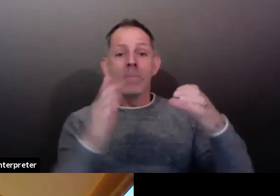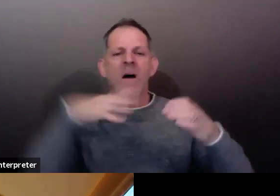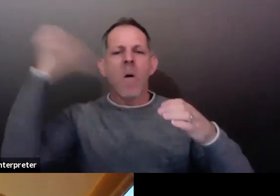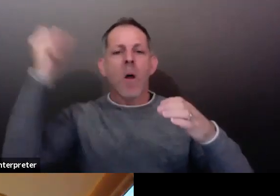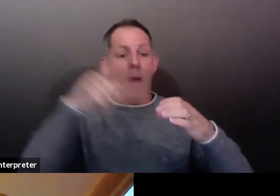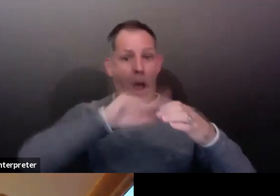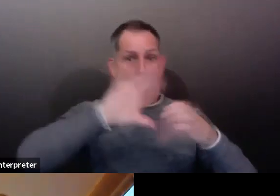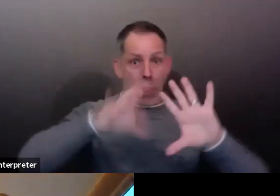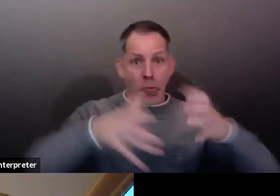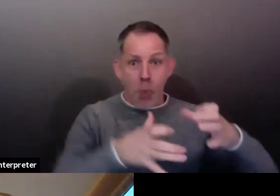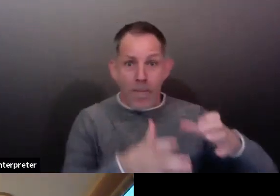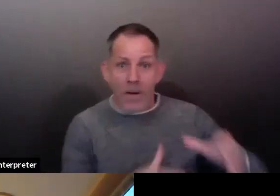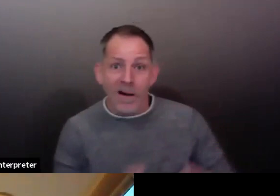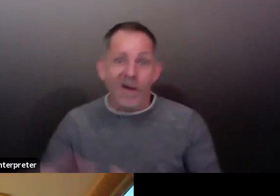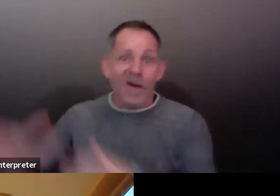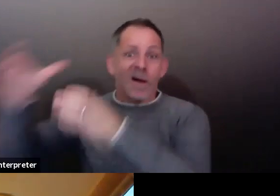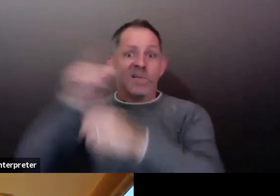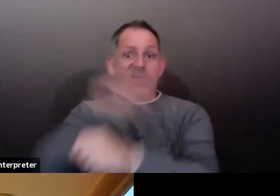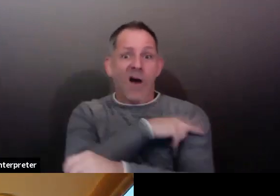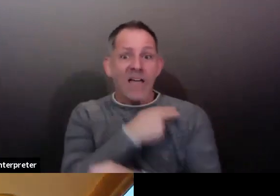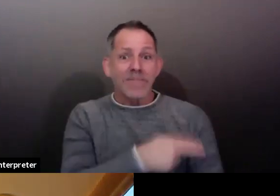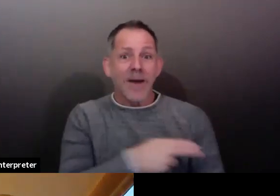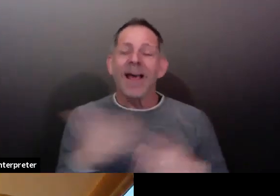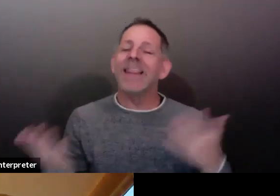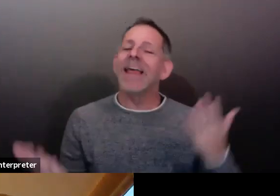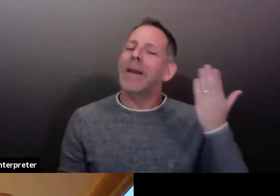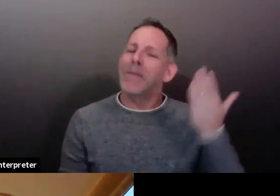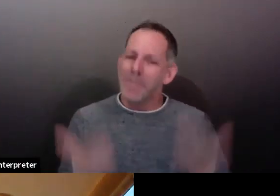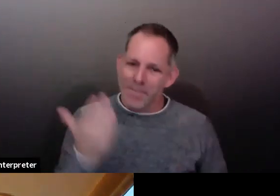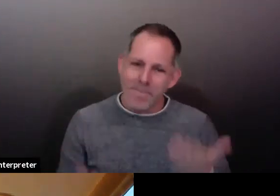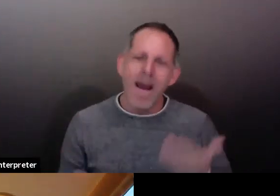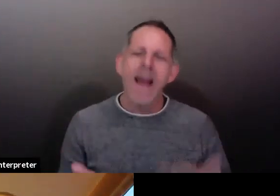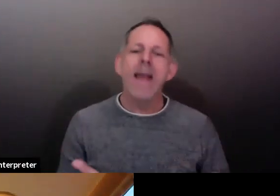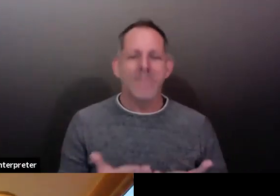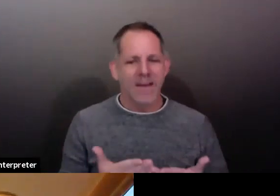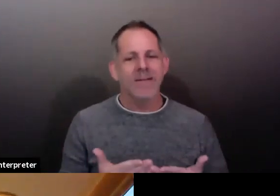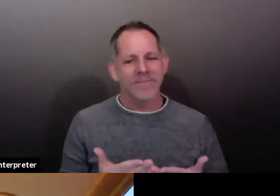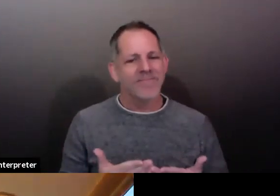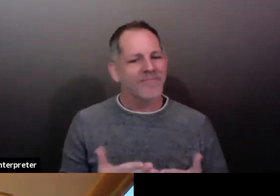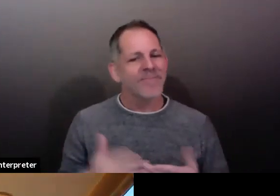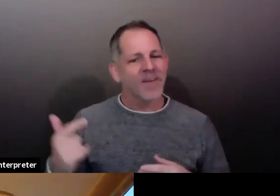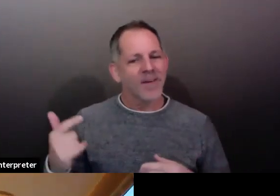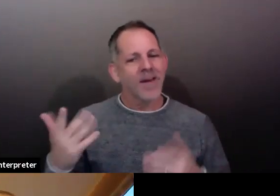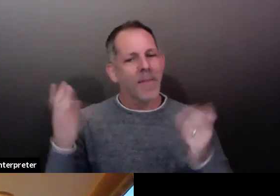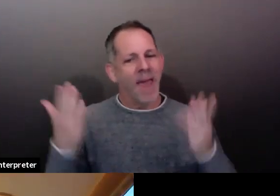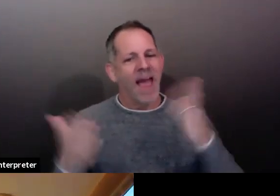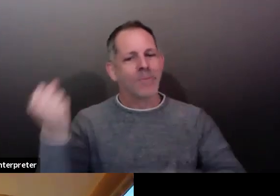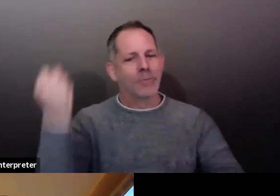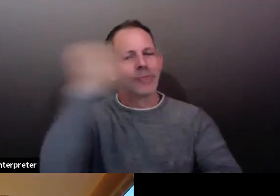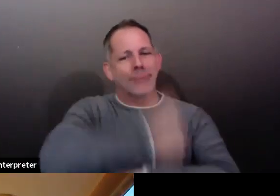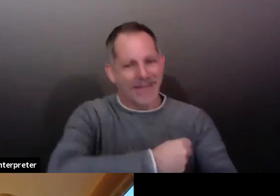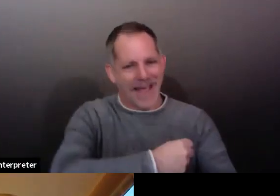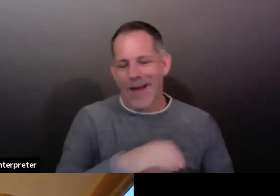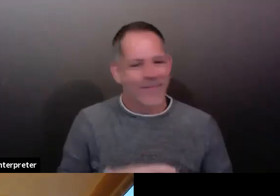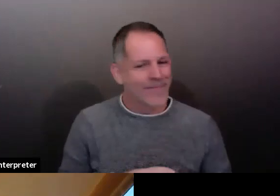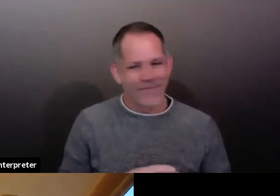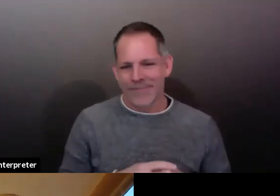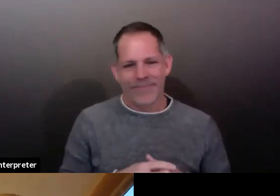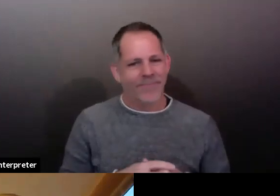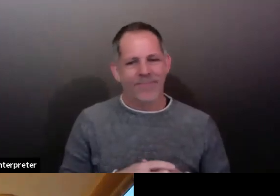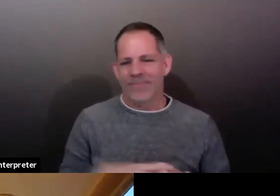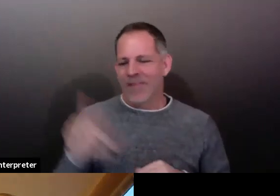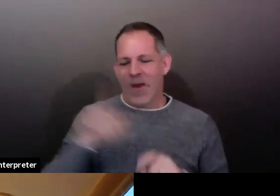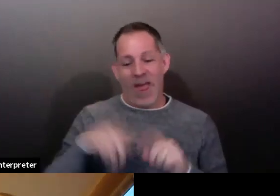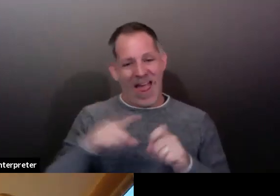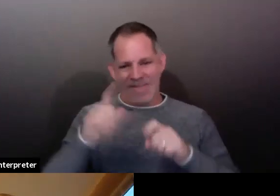public health and elected officials will then have to determine how best to address that. During